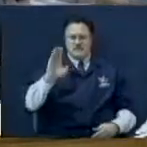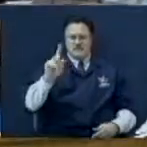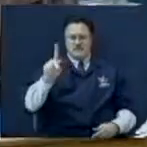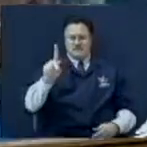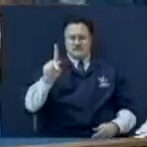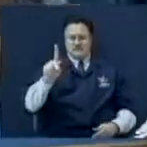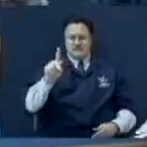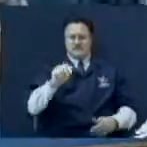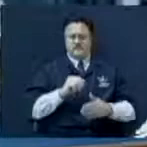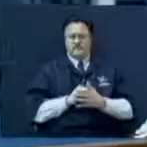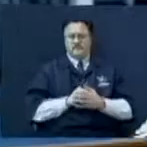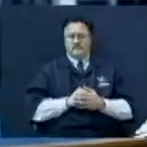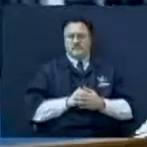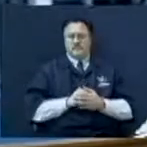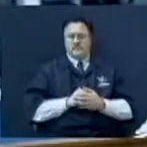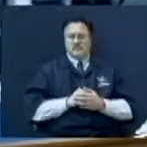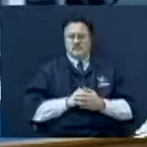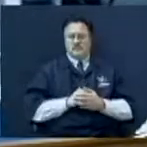Let me tell you something.